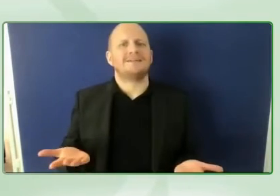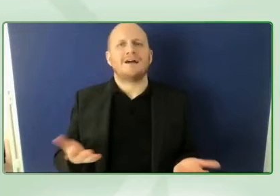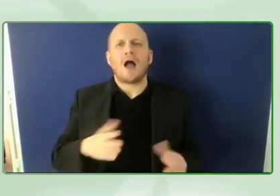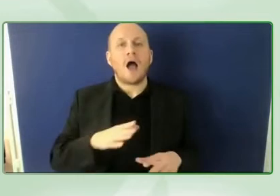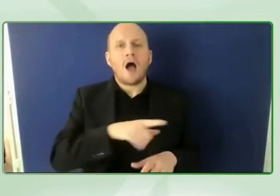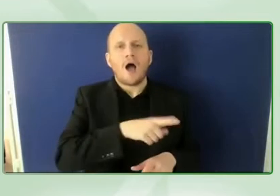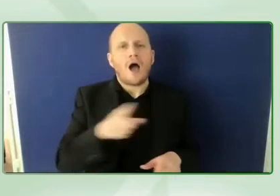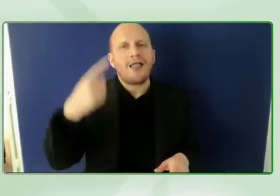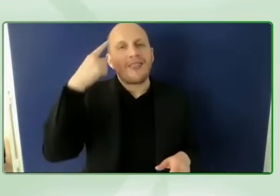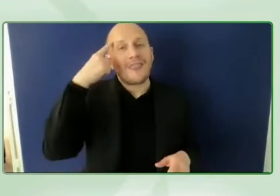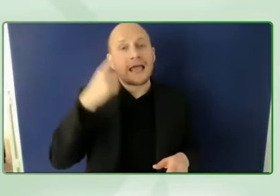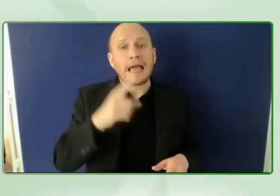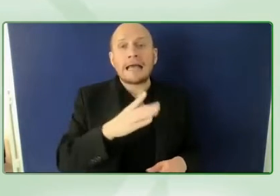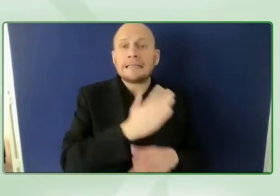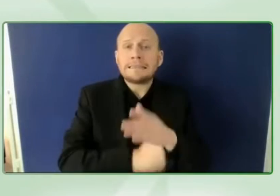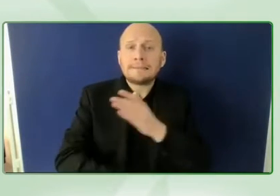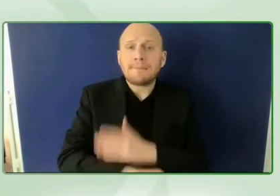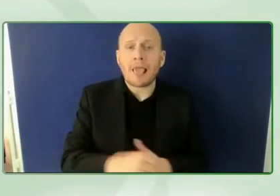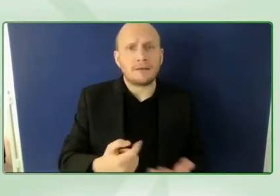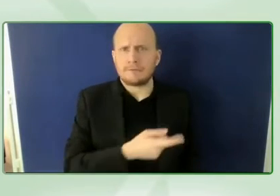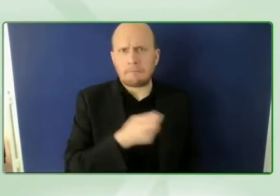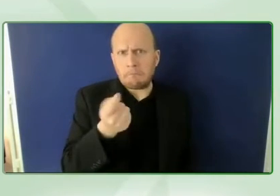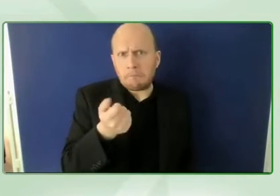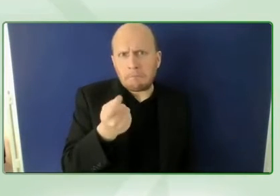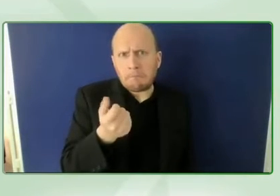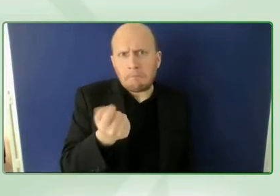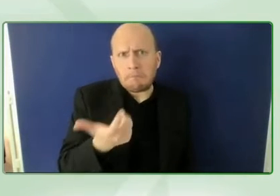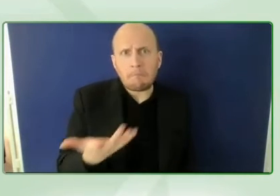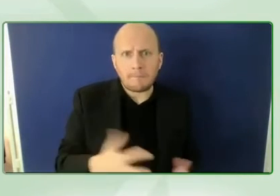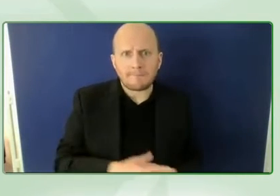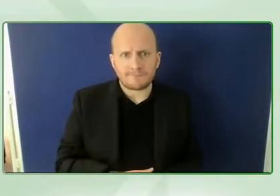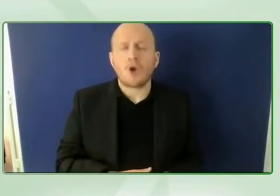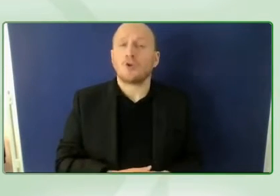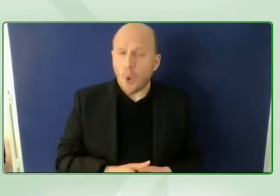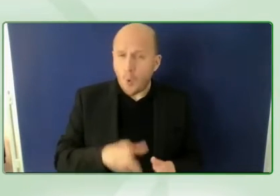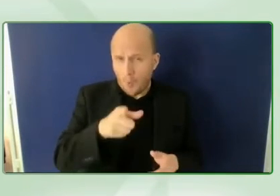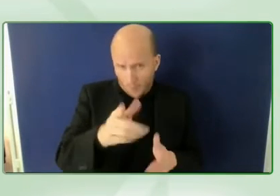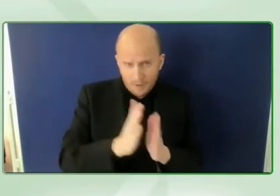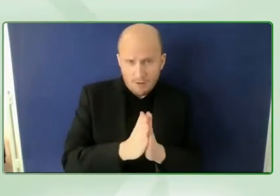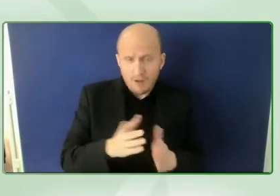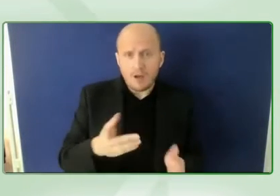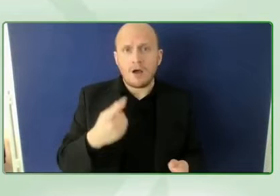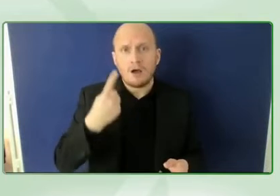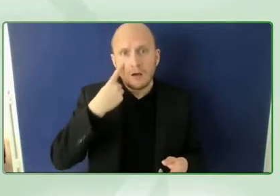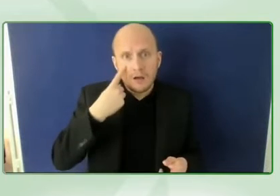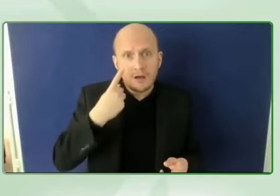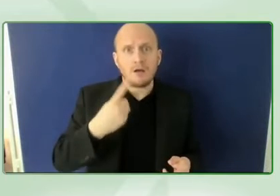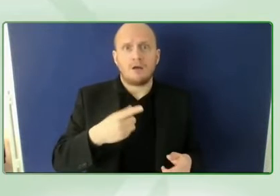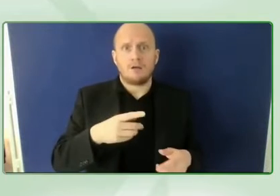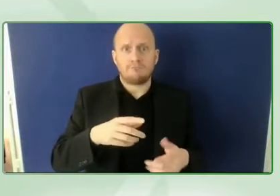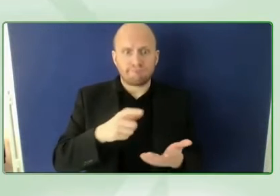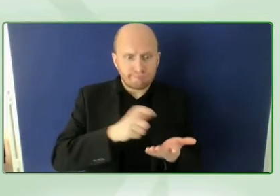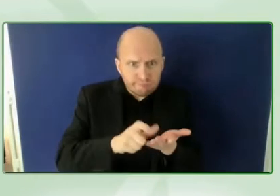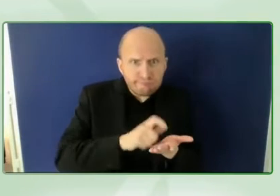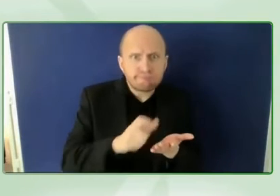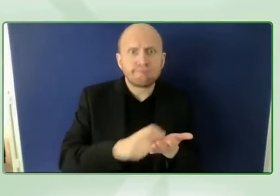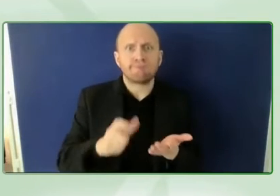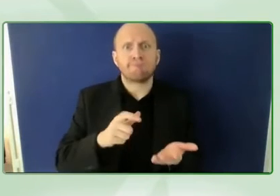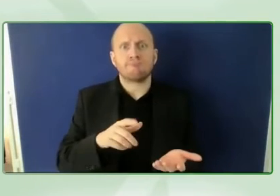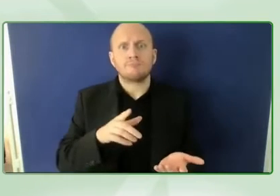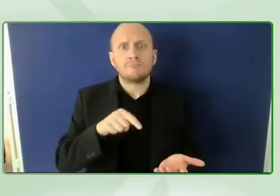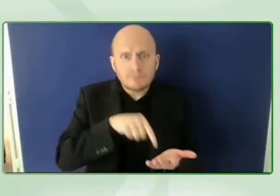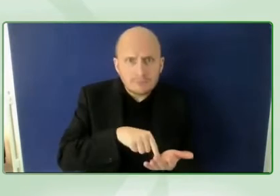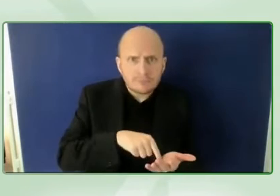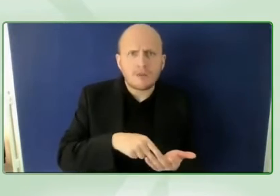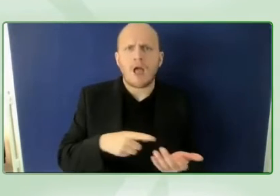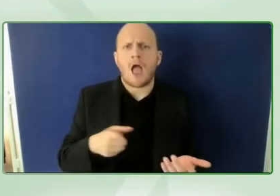the website as well and tell all your friends about what we're trying to achieve and start thinking about what your purple pledge could